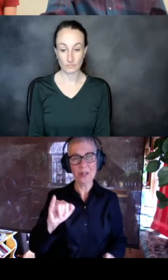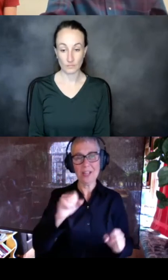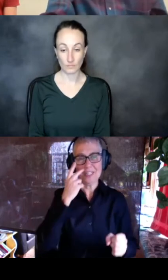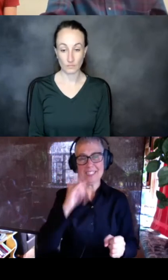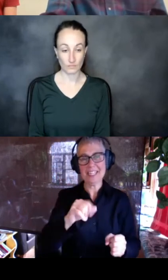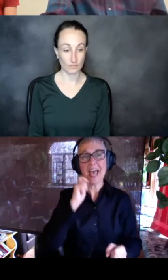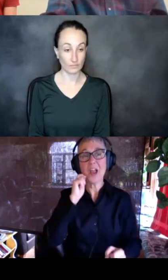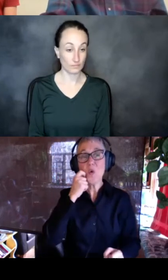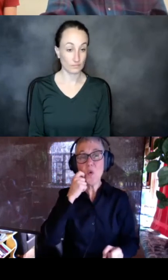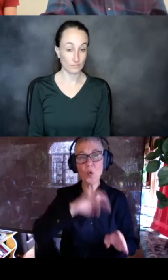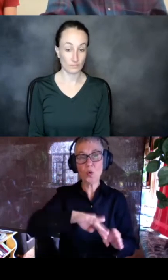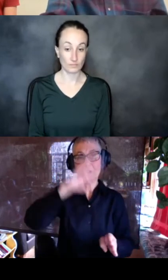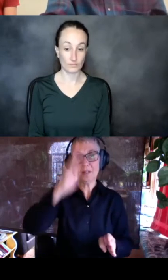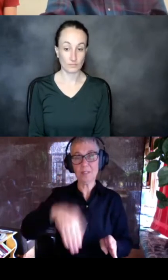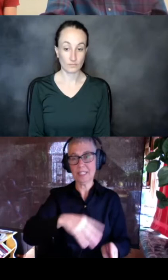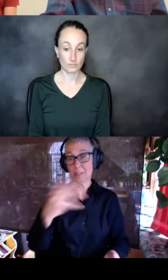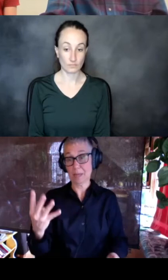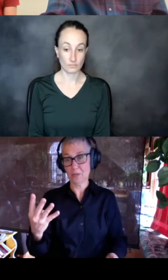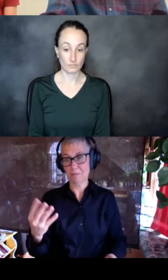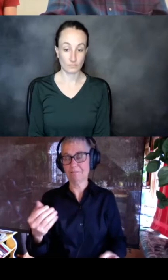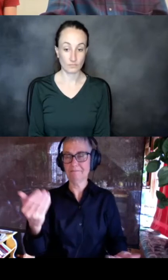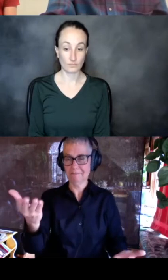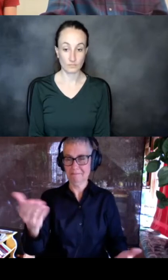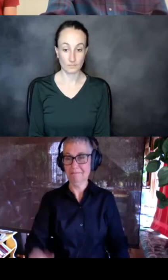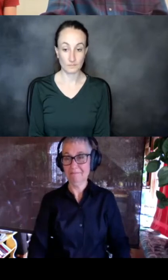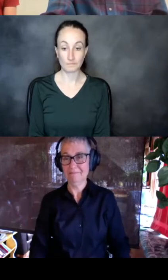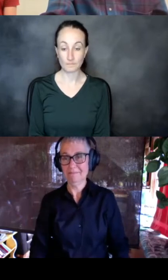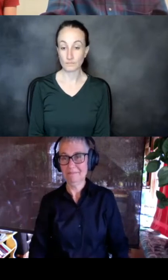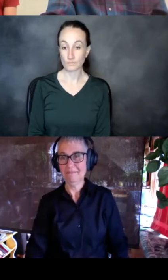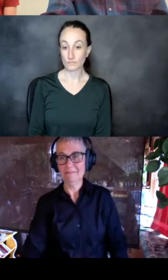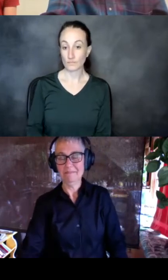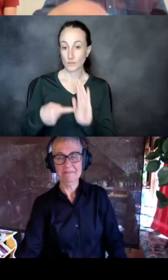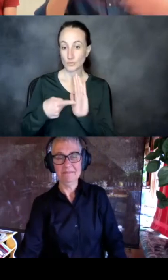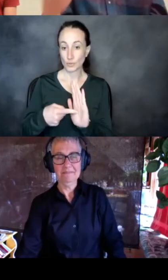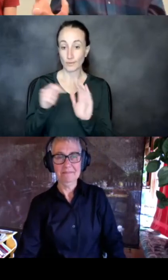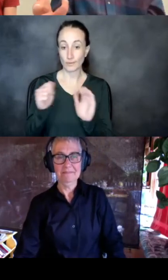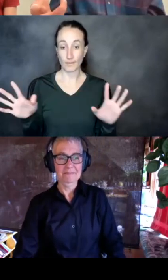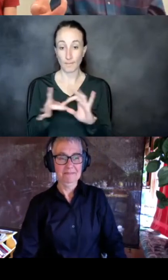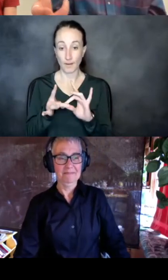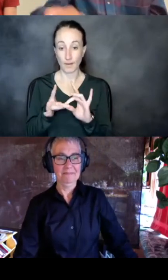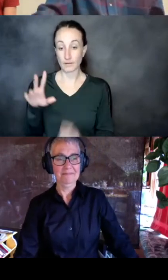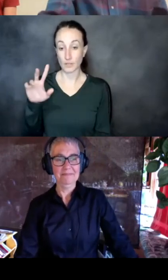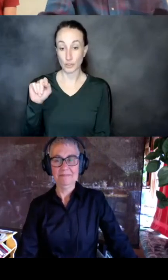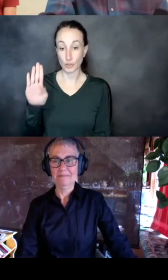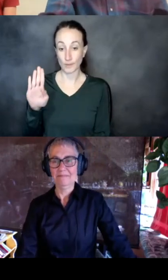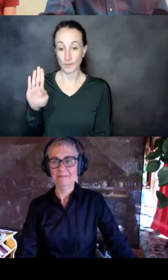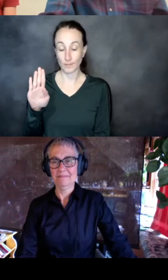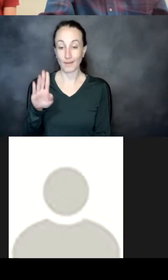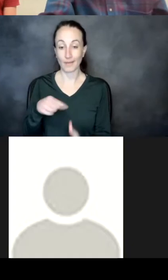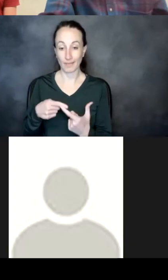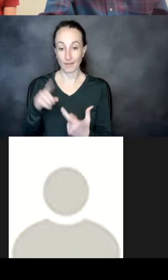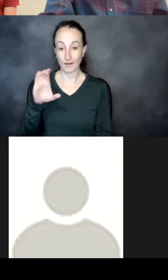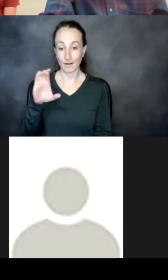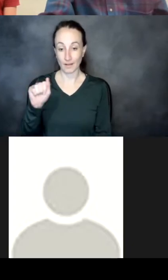terbium emission spectrum too indicating that it can bind terbium and likely then calcium as well